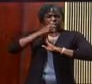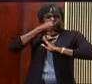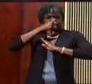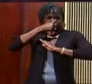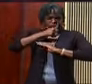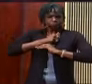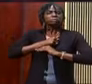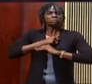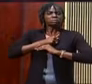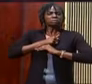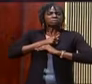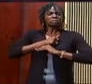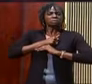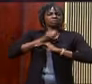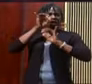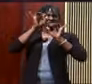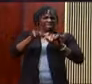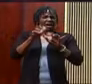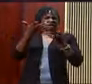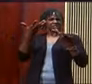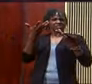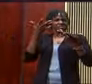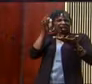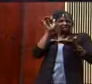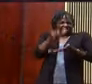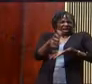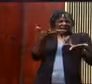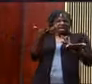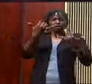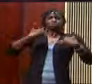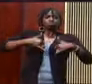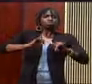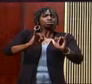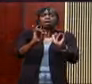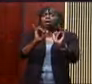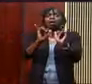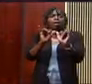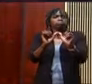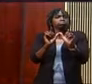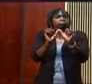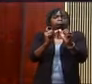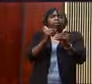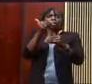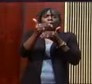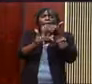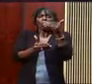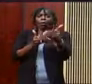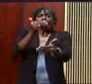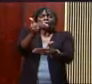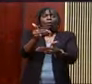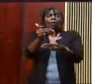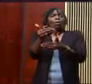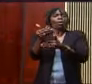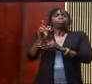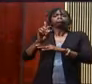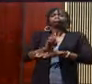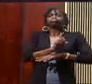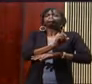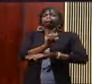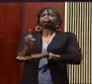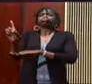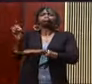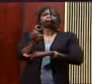that happens, my sisters and brothers, you can still be walking around on your feet and be walking